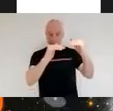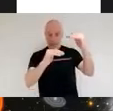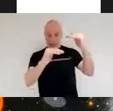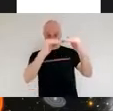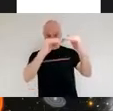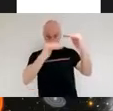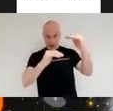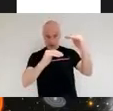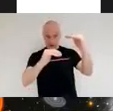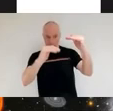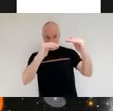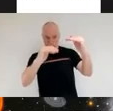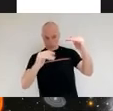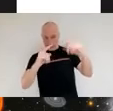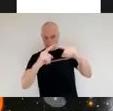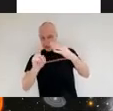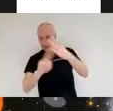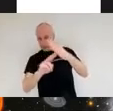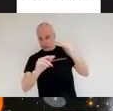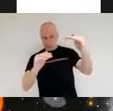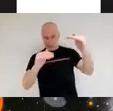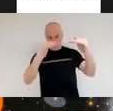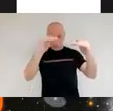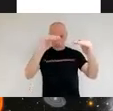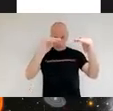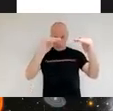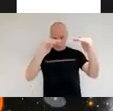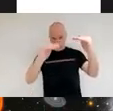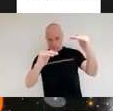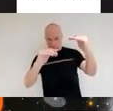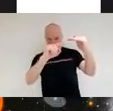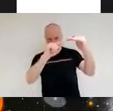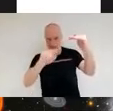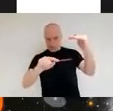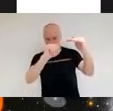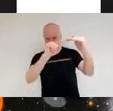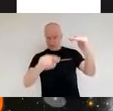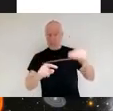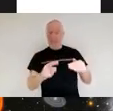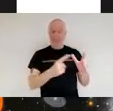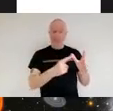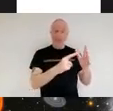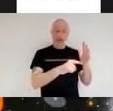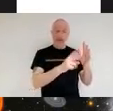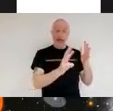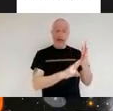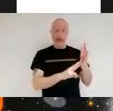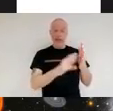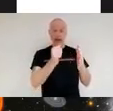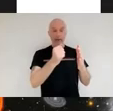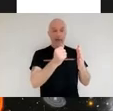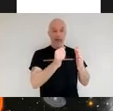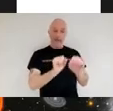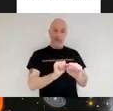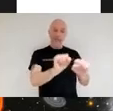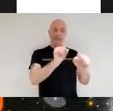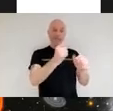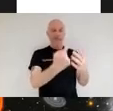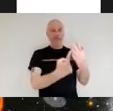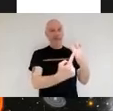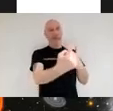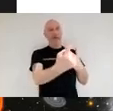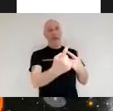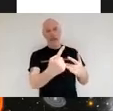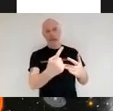that that electron has dropped from and each atom has a unique set of energy levels therefore each